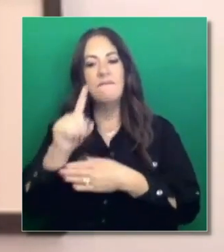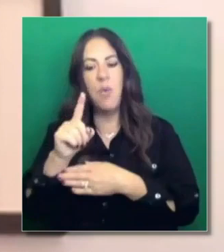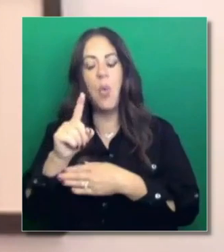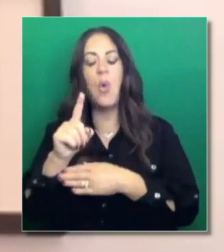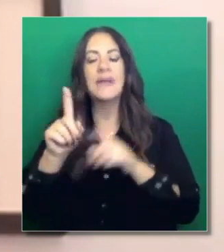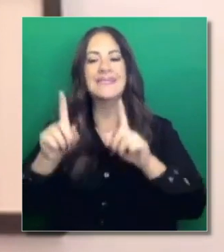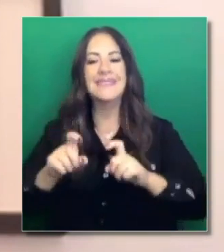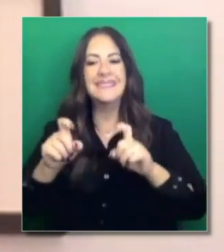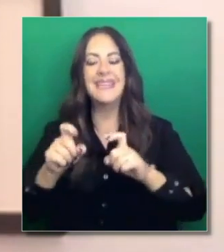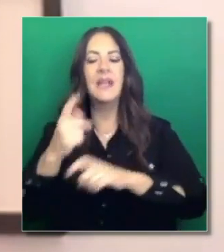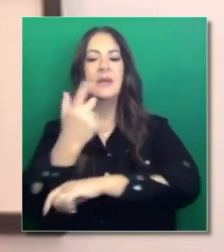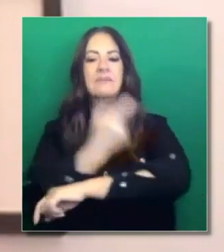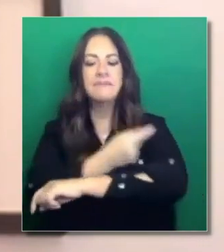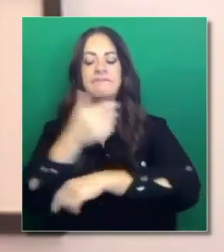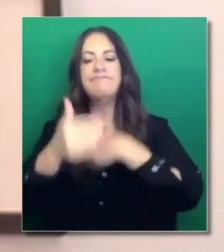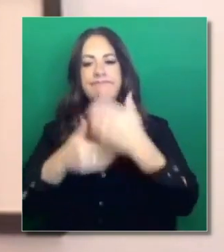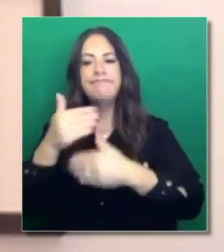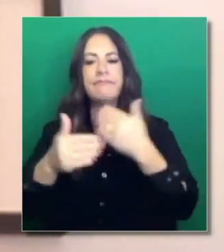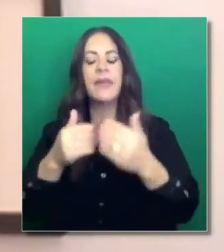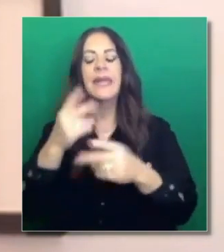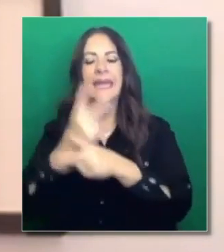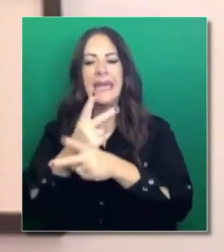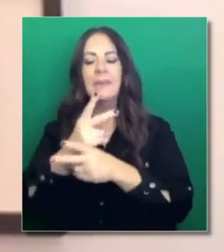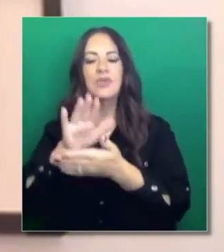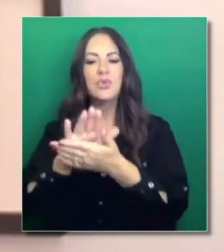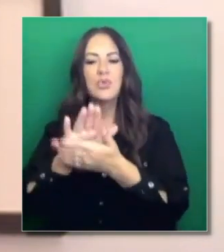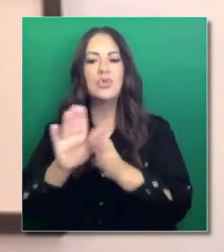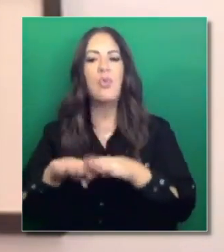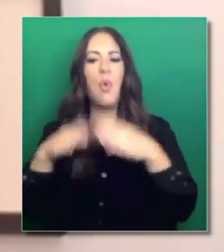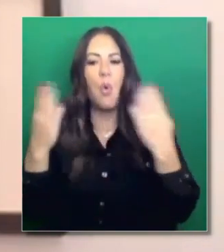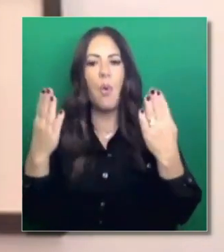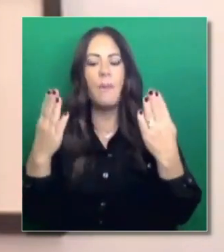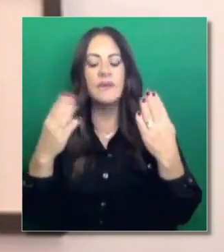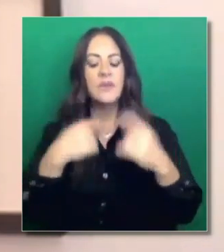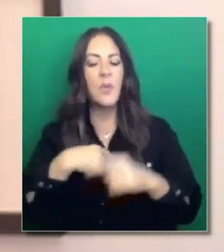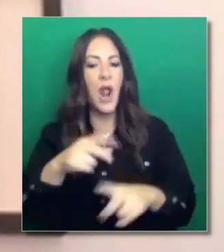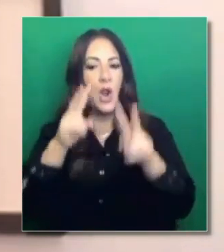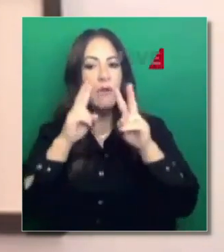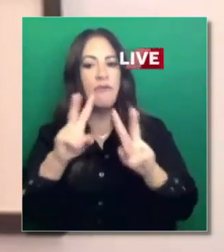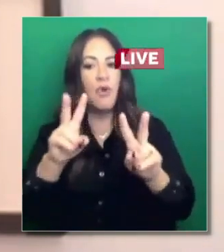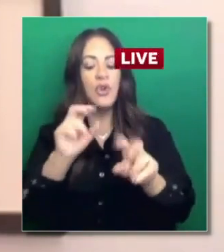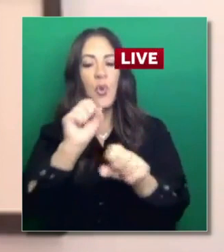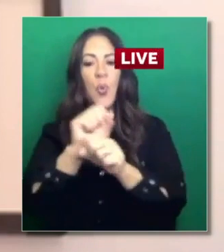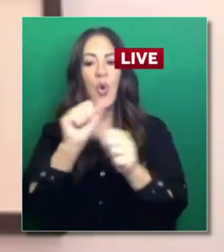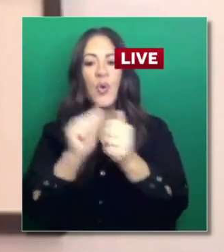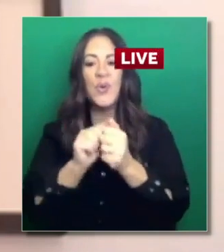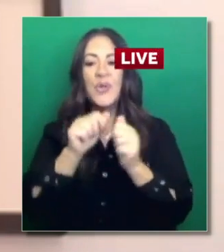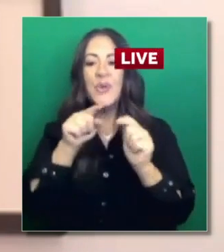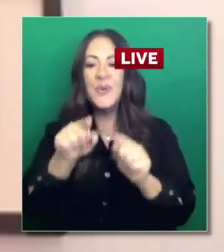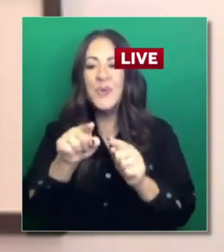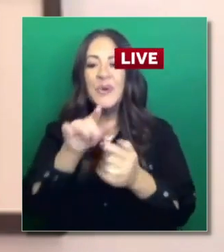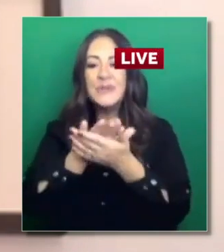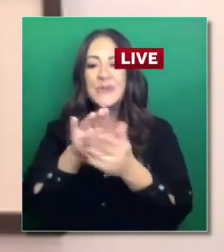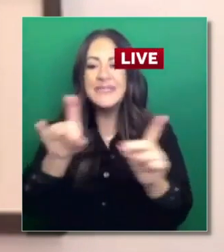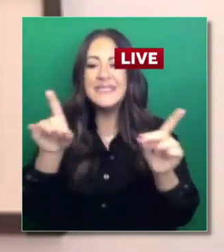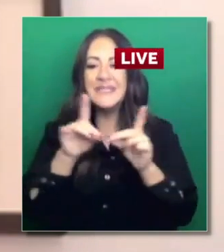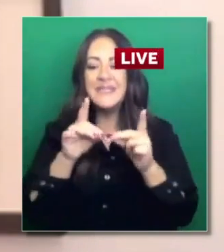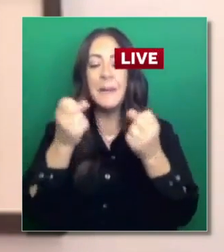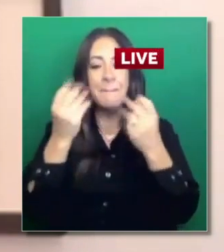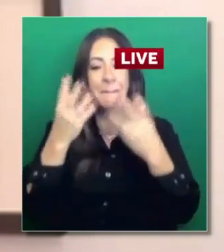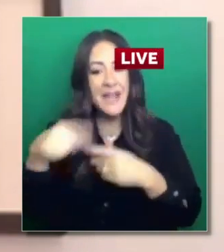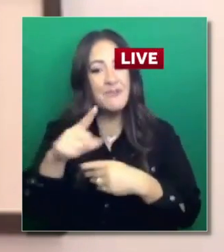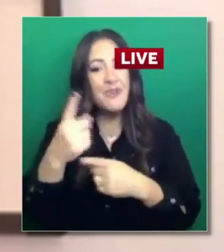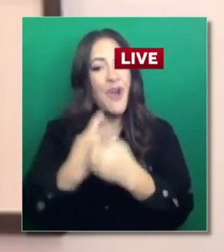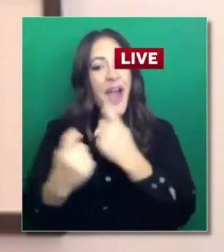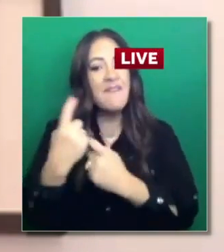pathway for helping our schools to be open. We look forward to working with school districts. They still have questions. Many of our districts